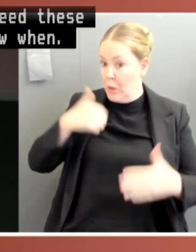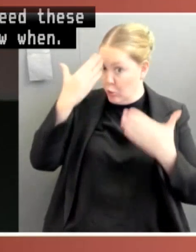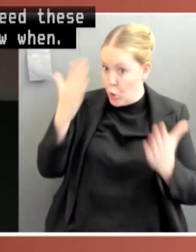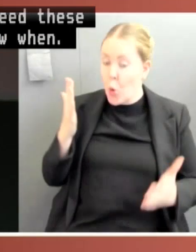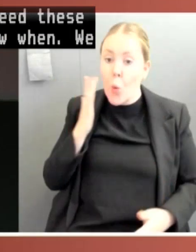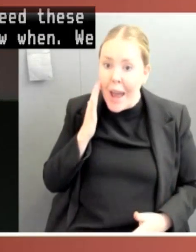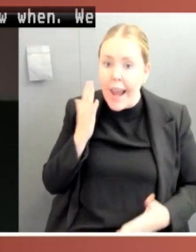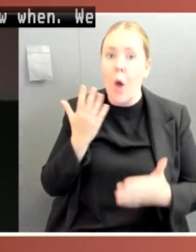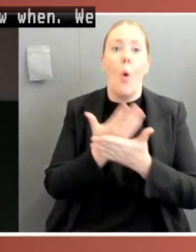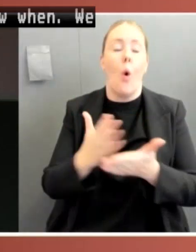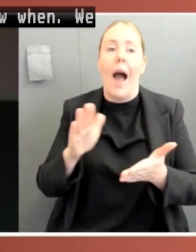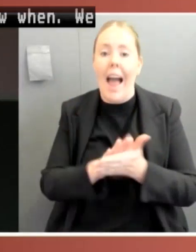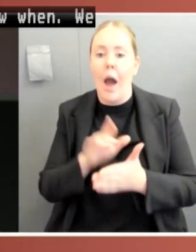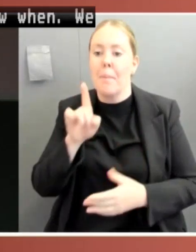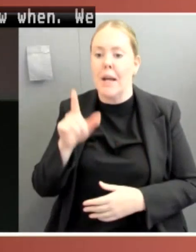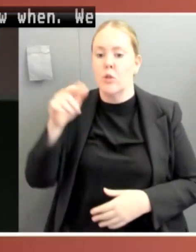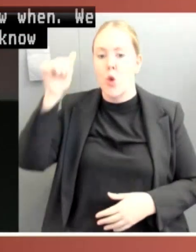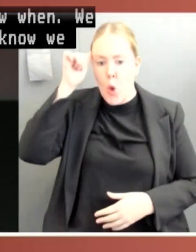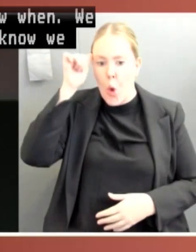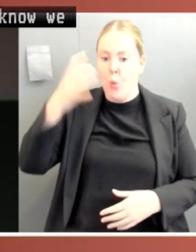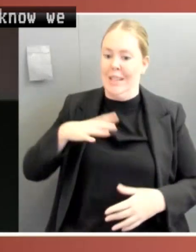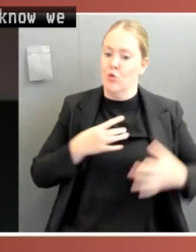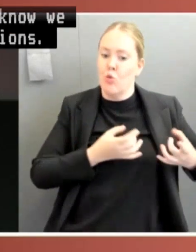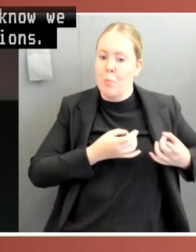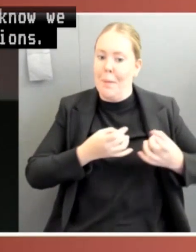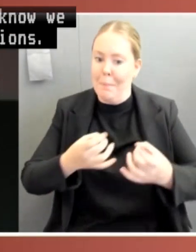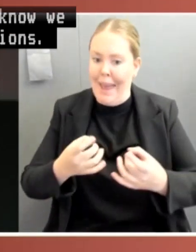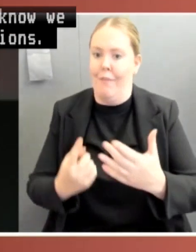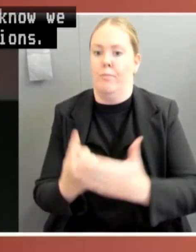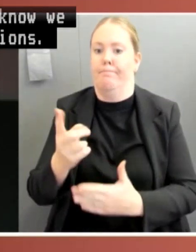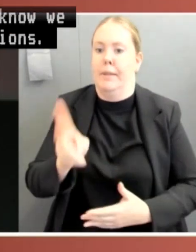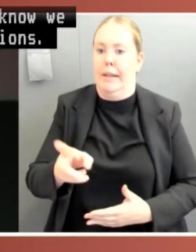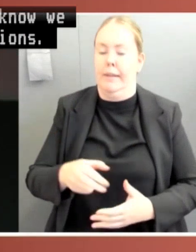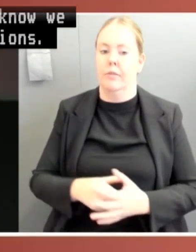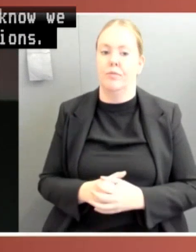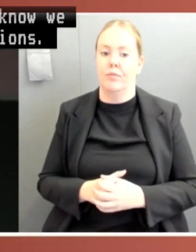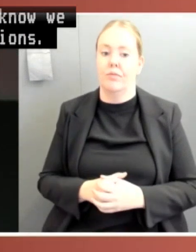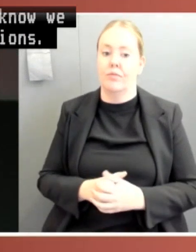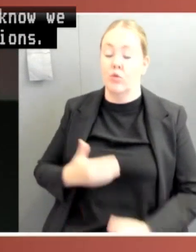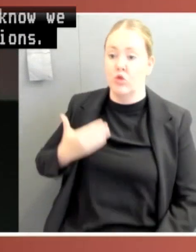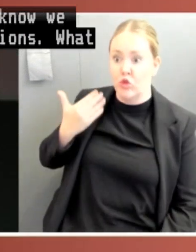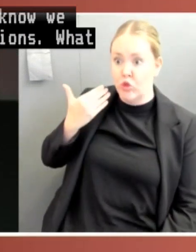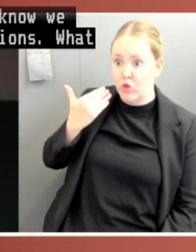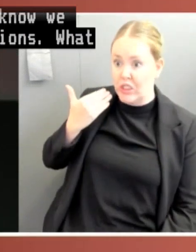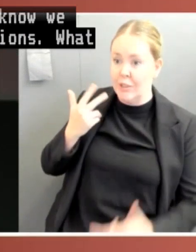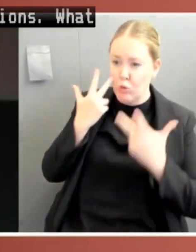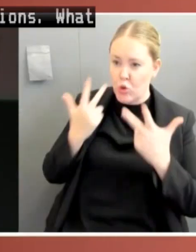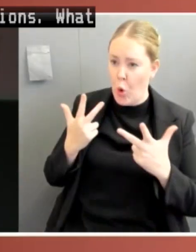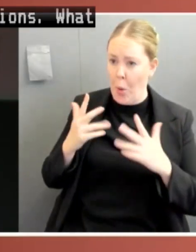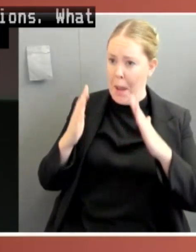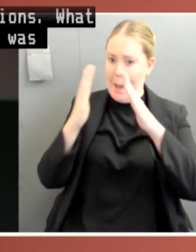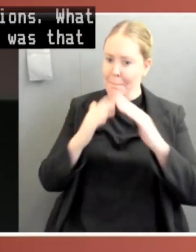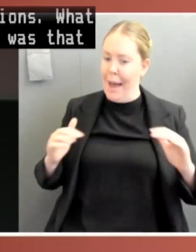know we should make those preparations. And what these recent events showed was that Parliament was not ready. It had not put in place those things